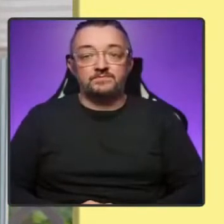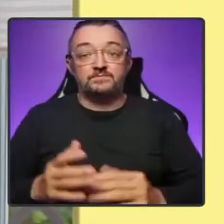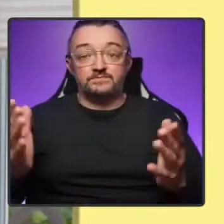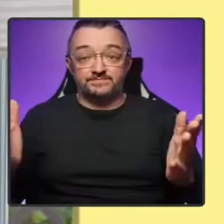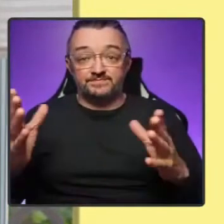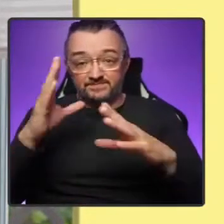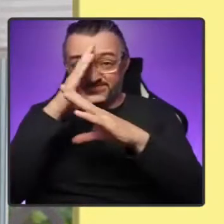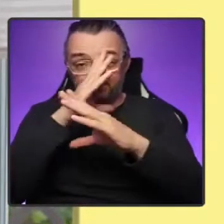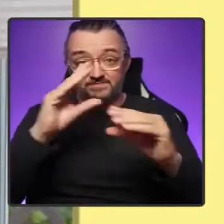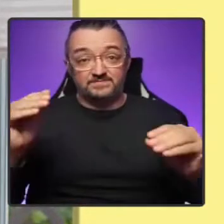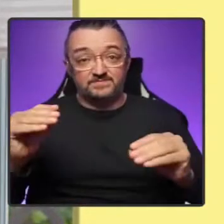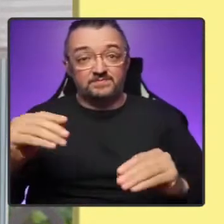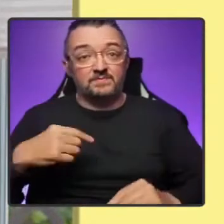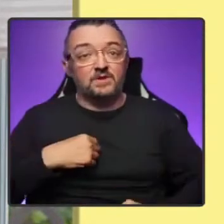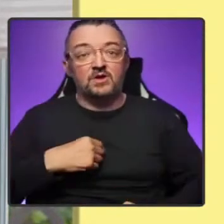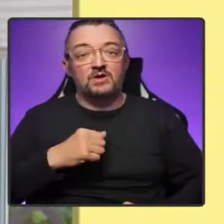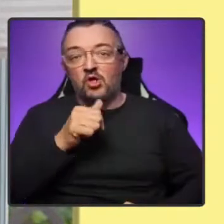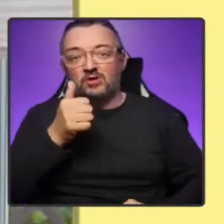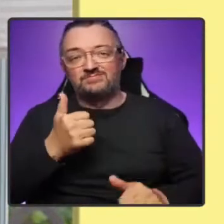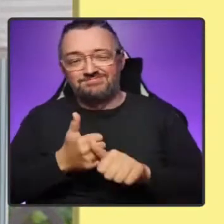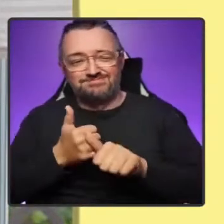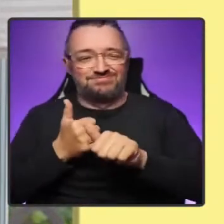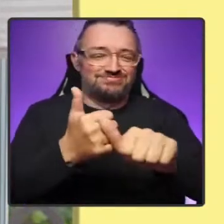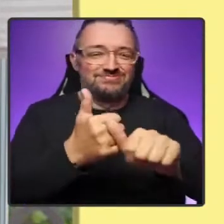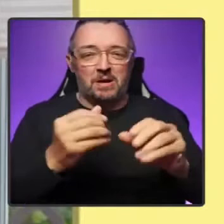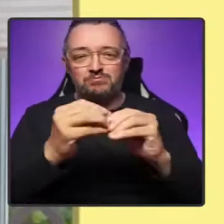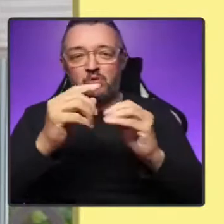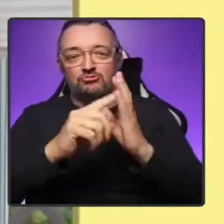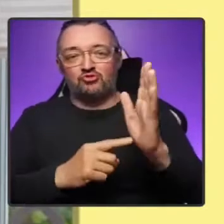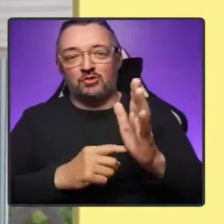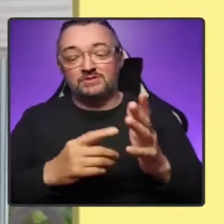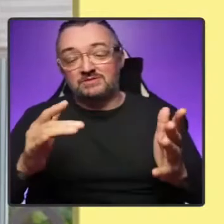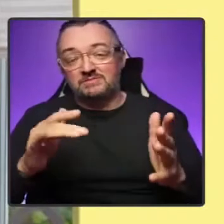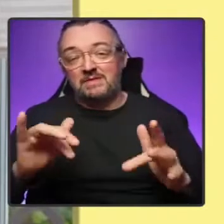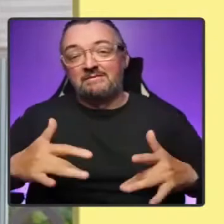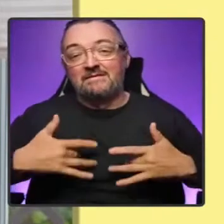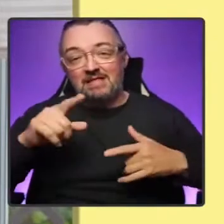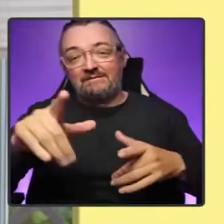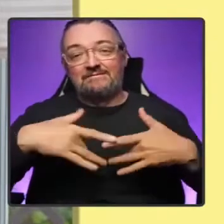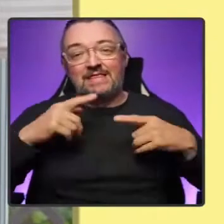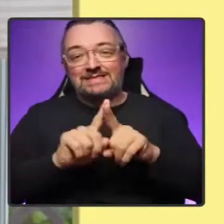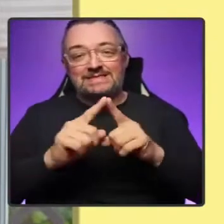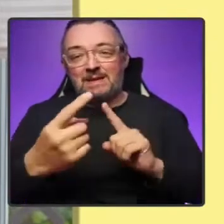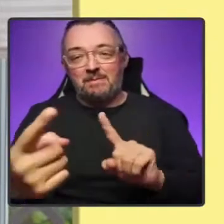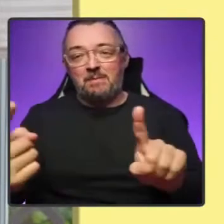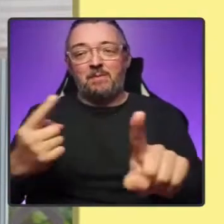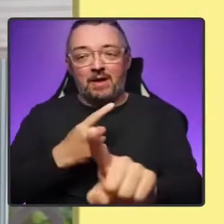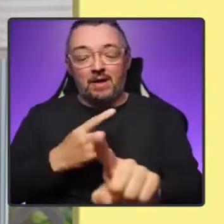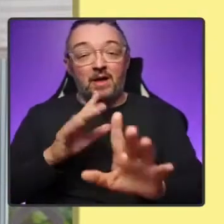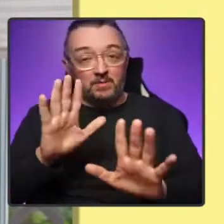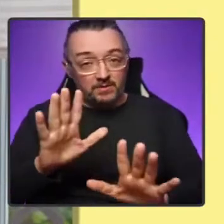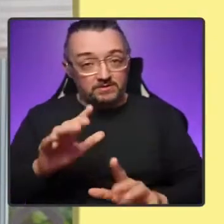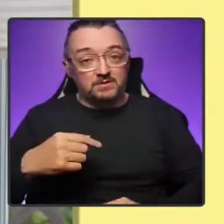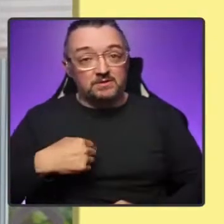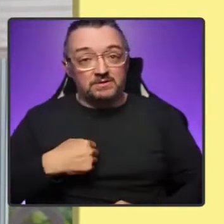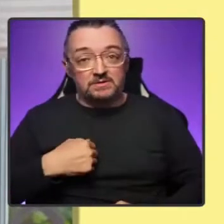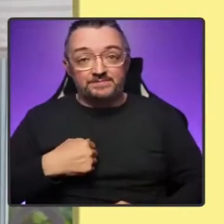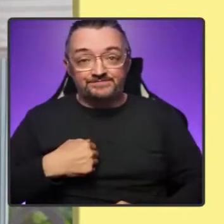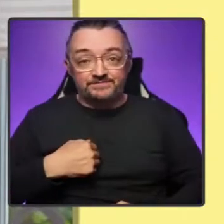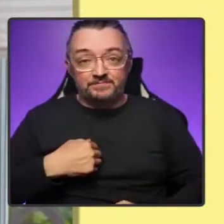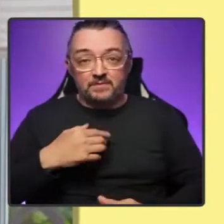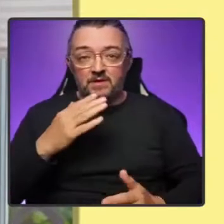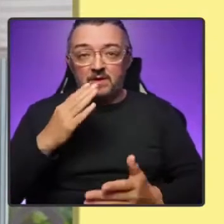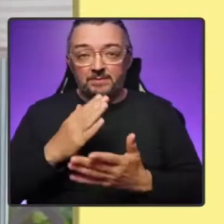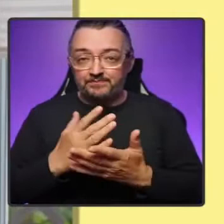Johnson's biggest fan. And no doubt that feeling is mutual. But I really struggle to believe that